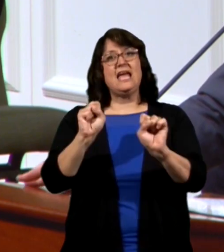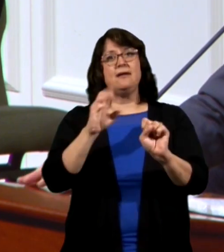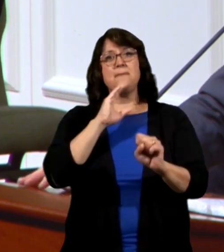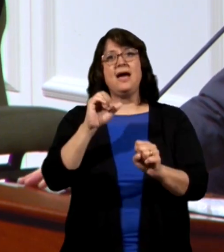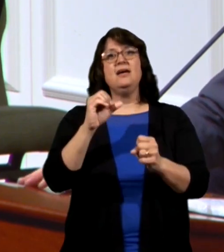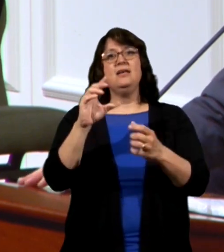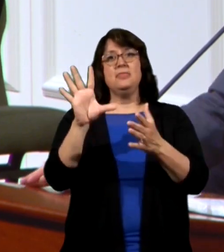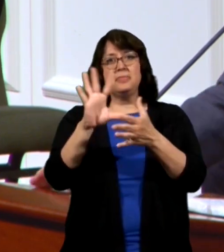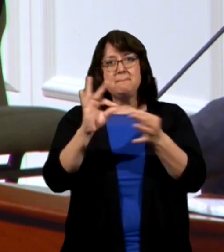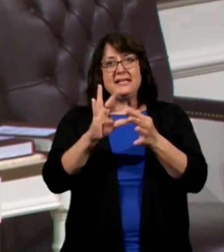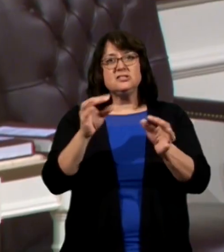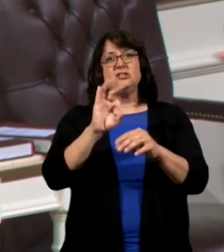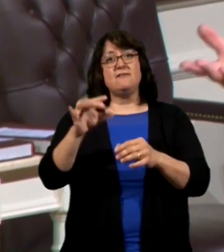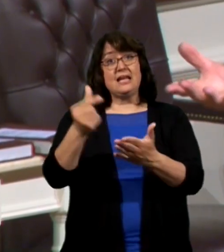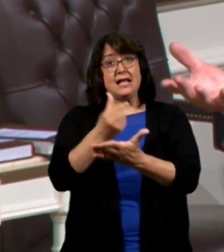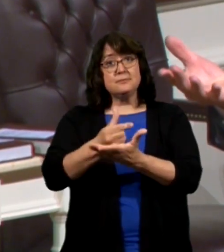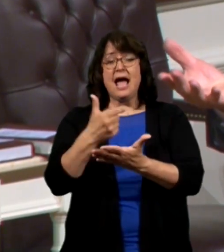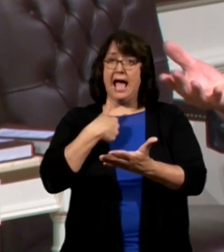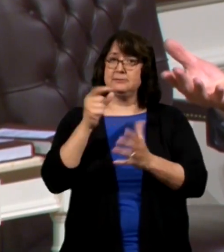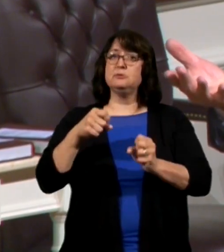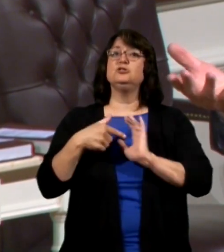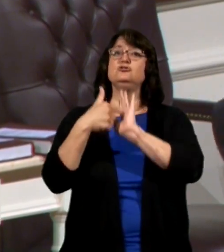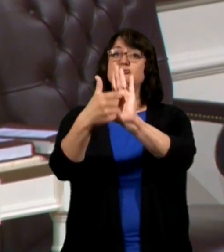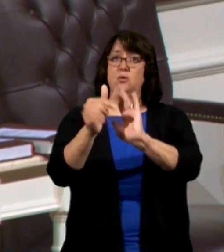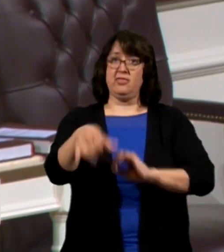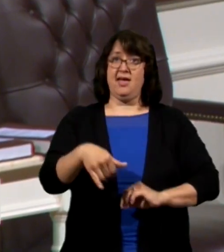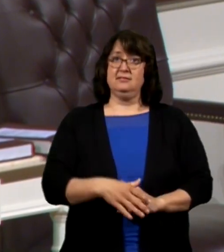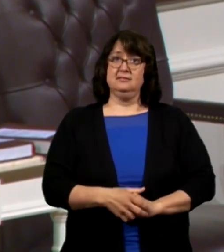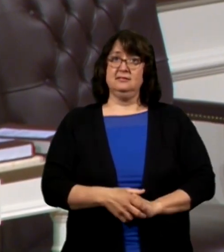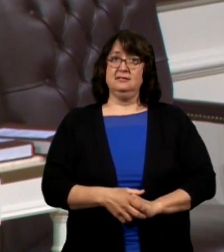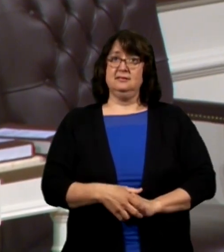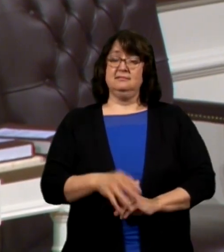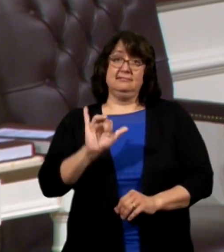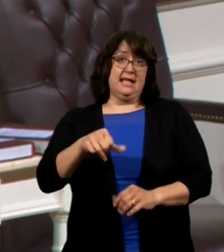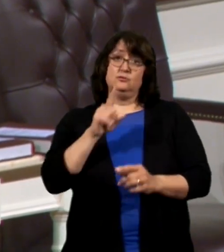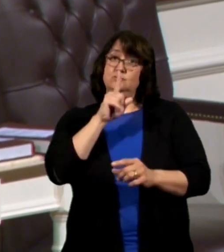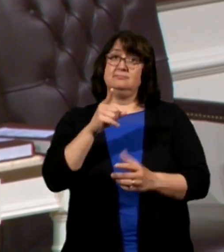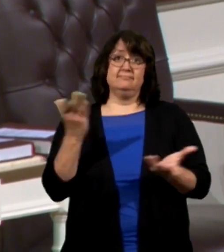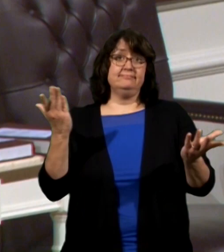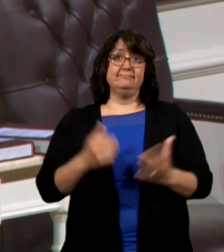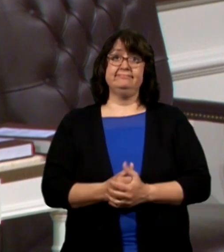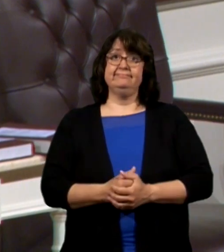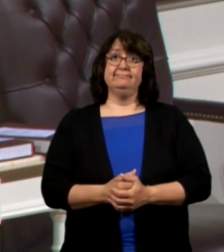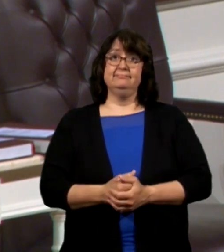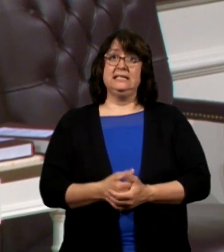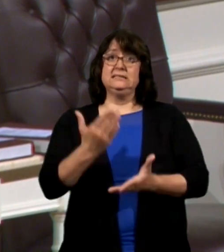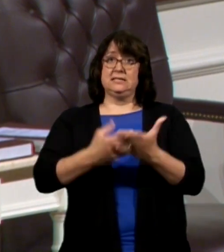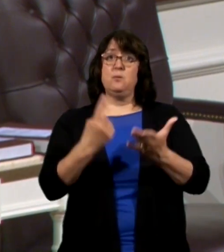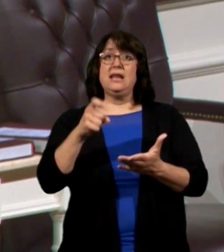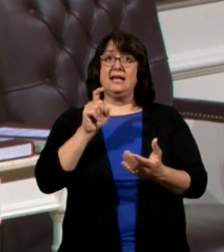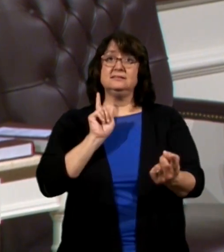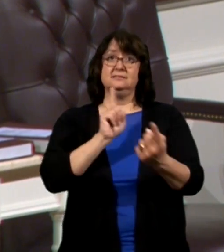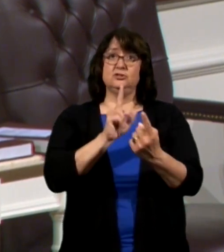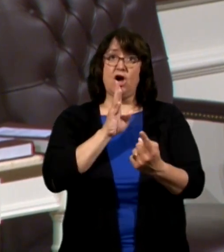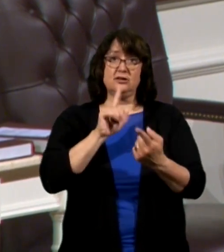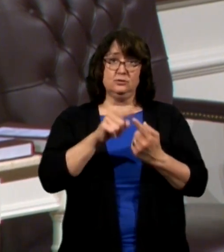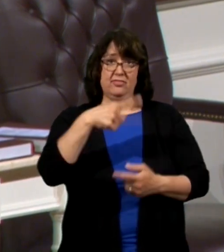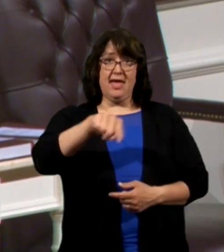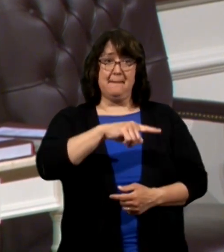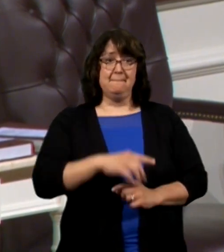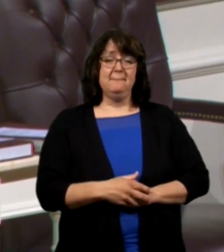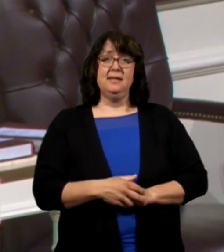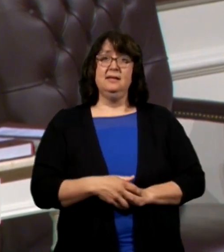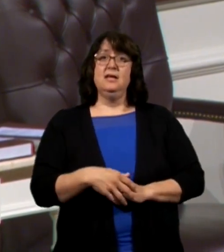of the gospel and I'm supposed to be an ambassador just all there is to it and so somebody's got to talk to him notice